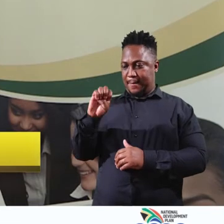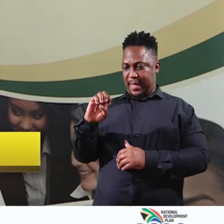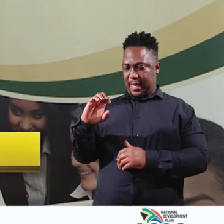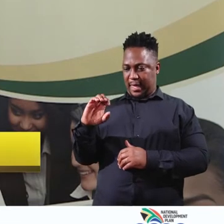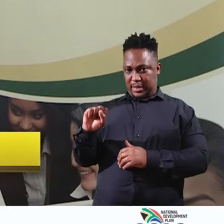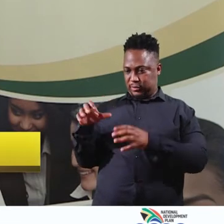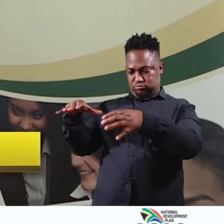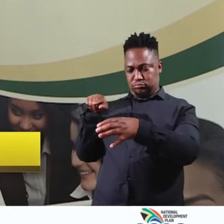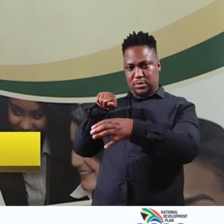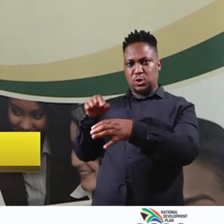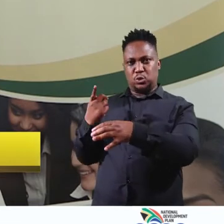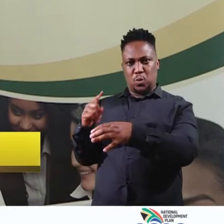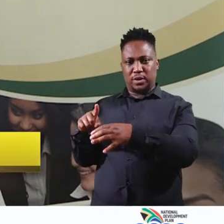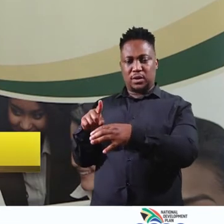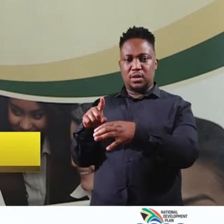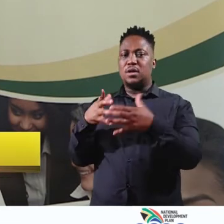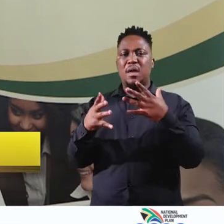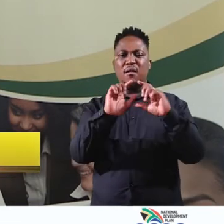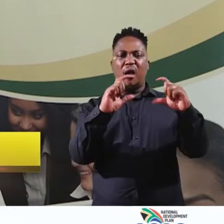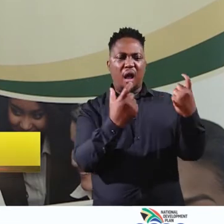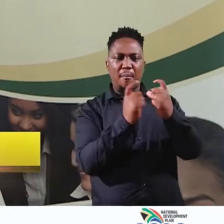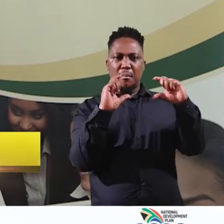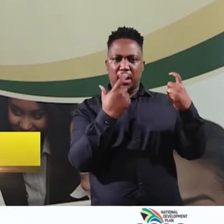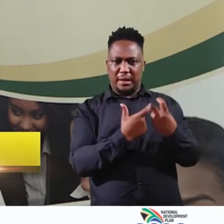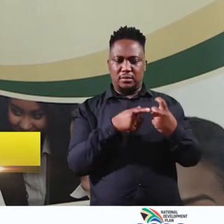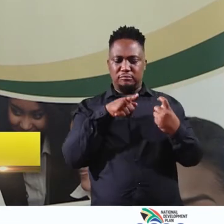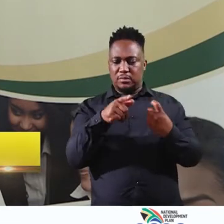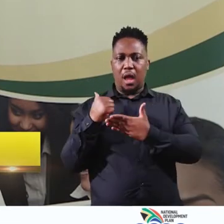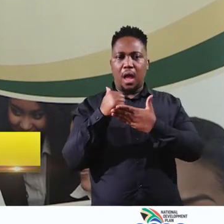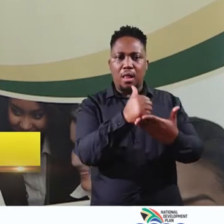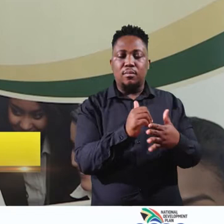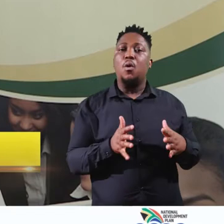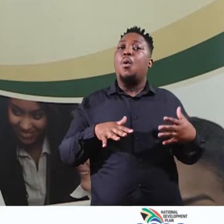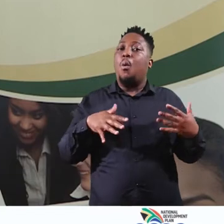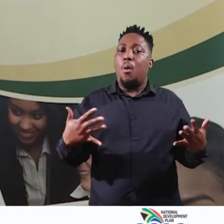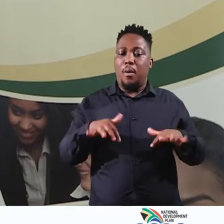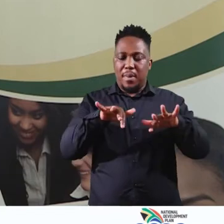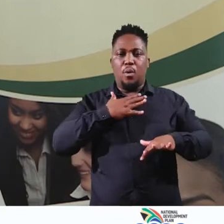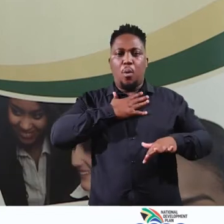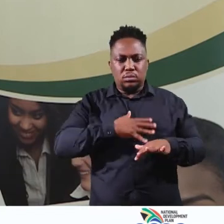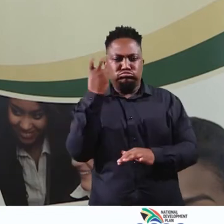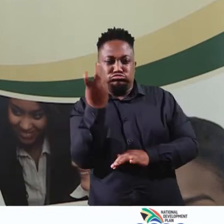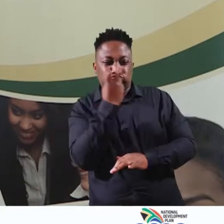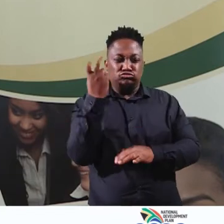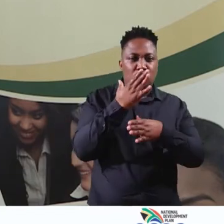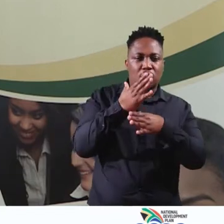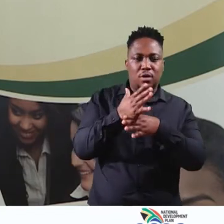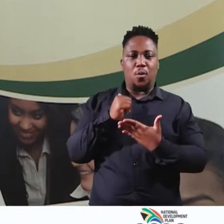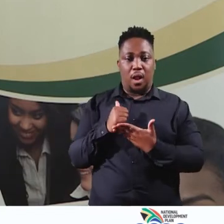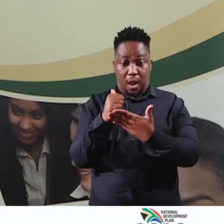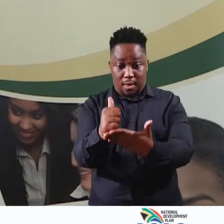mainly to assist employers and workseekers to adapt to changing